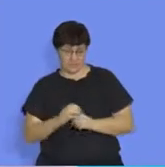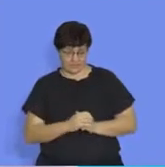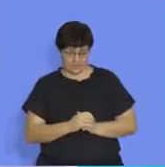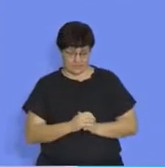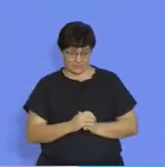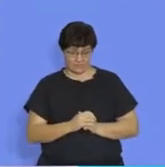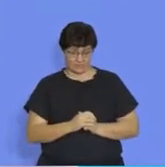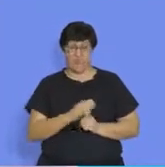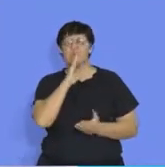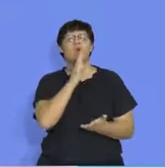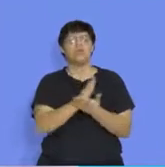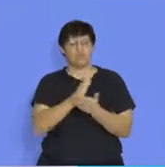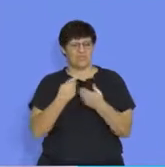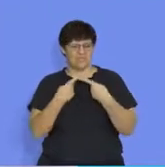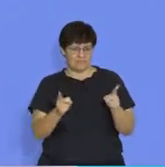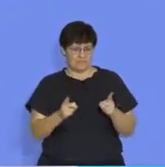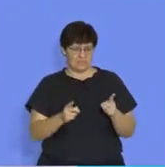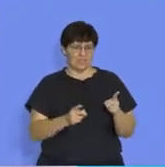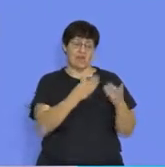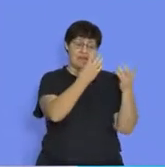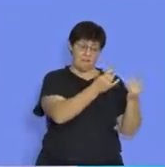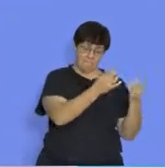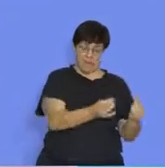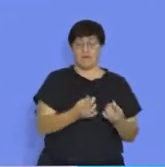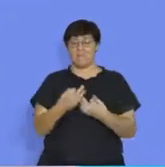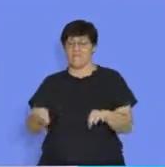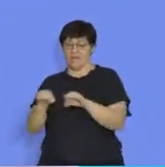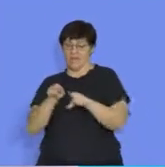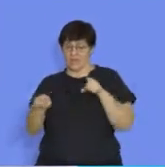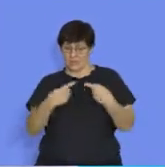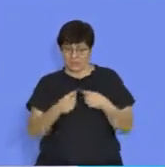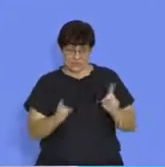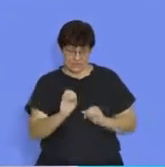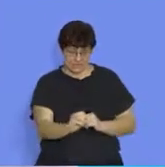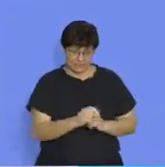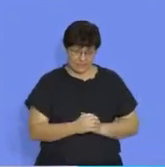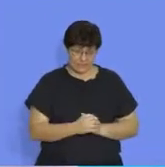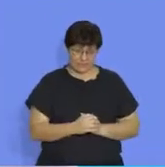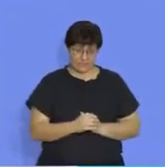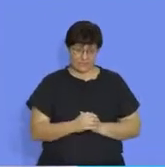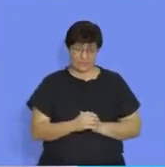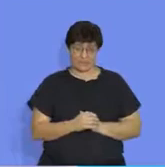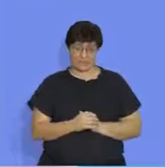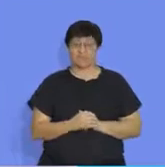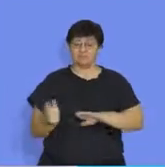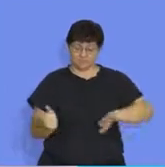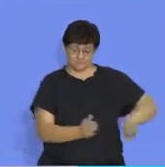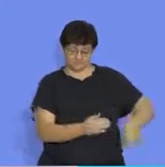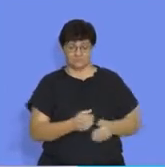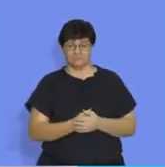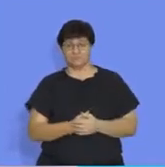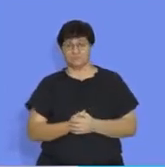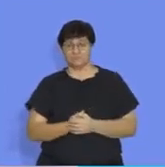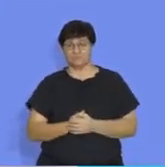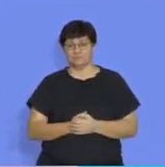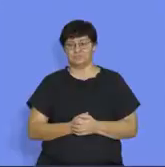value. So, please make sure you know the difference between term number and term value. Let's have a look at